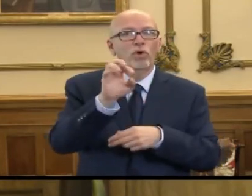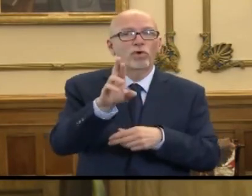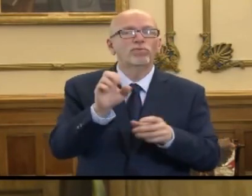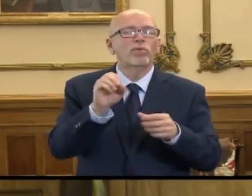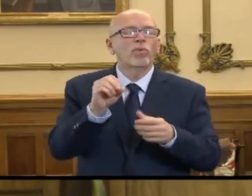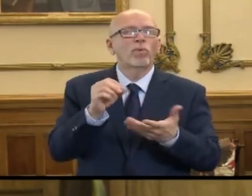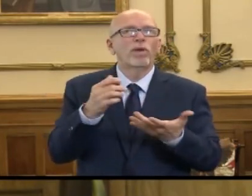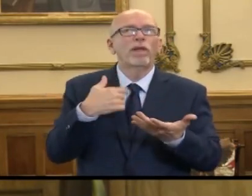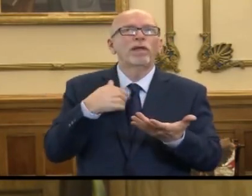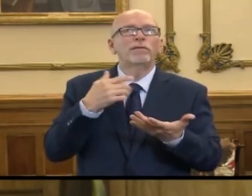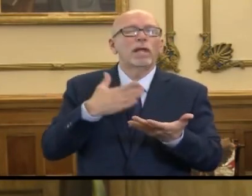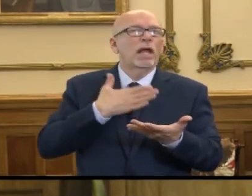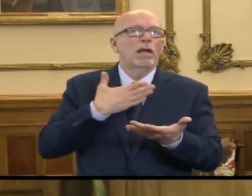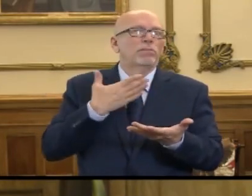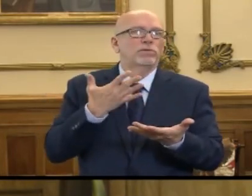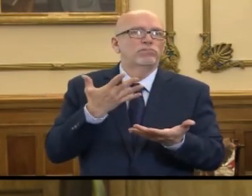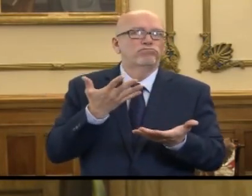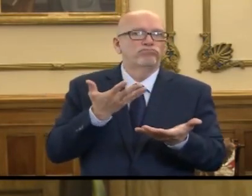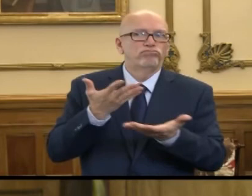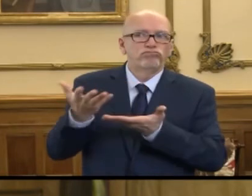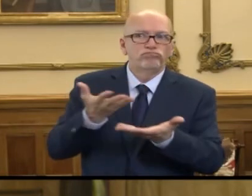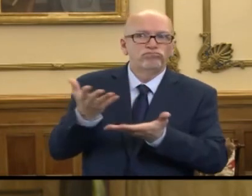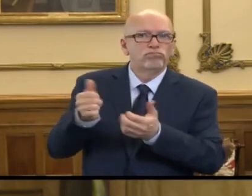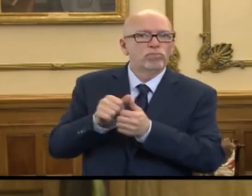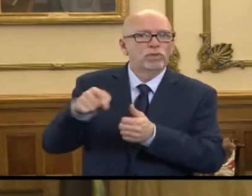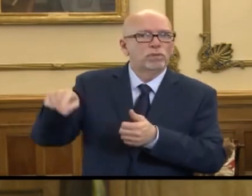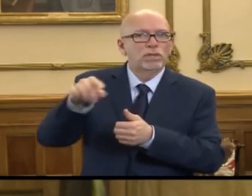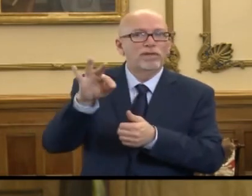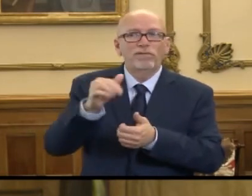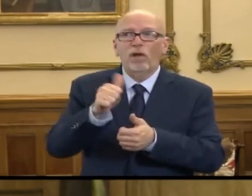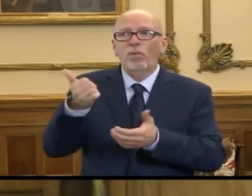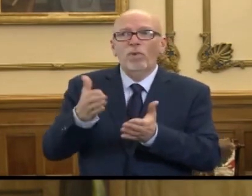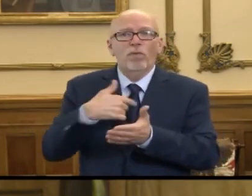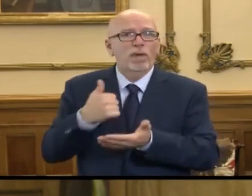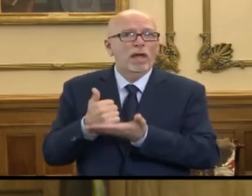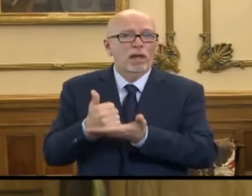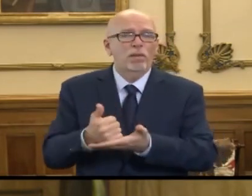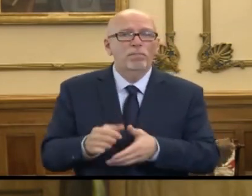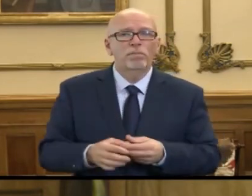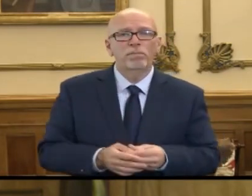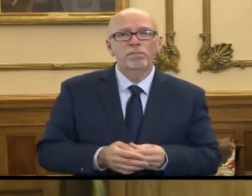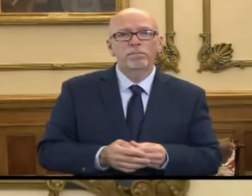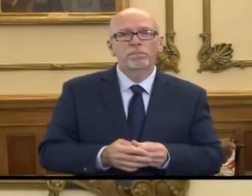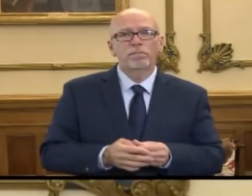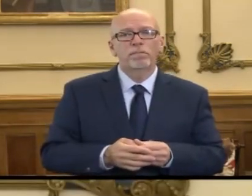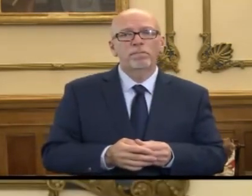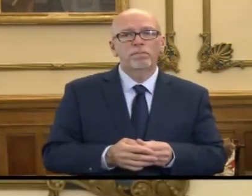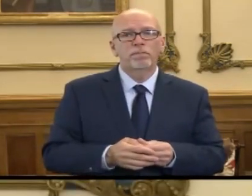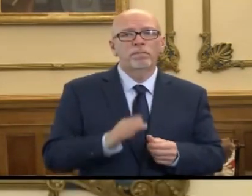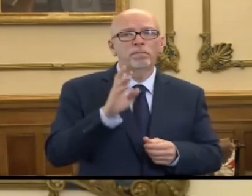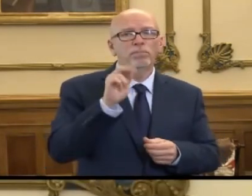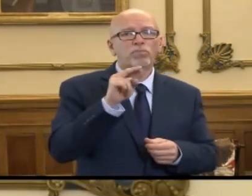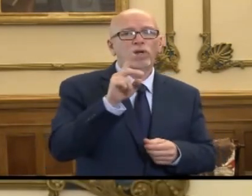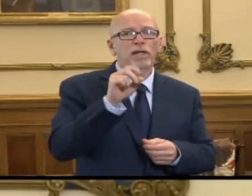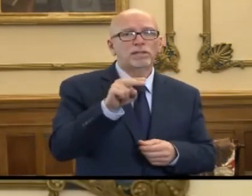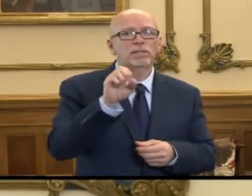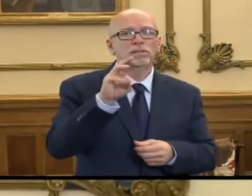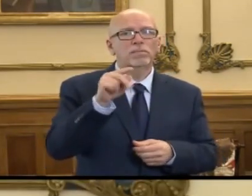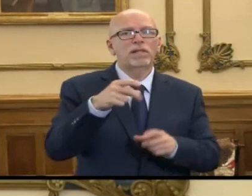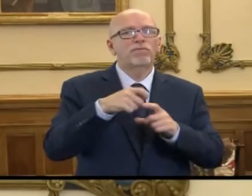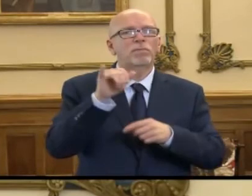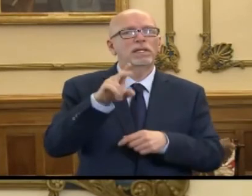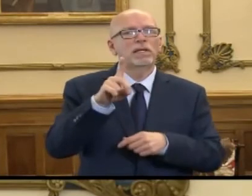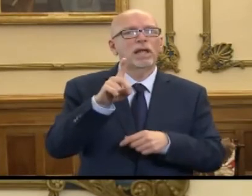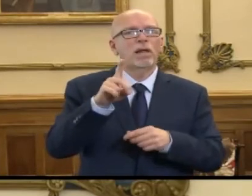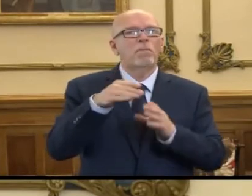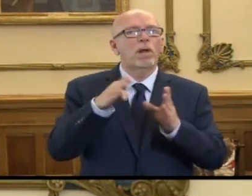I'm happy to engage in another way if there are ways that we can help, for sure. Brandon Smith, Indiana Public